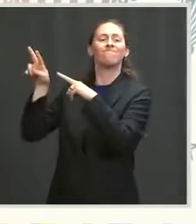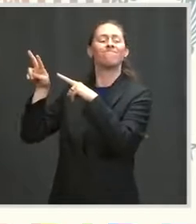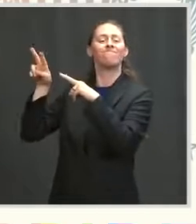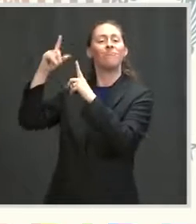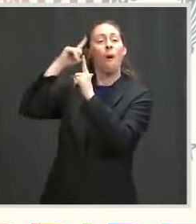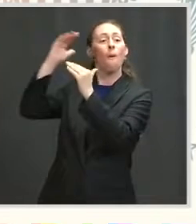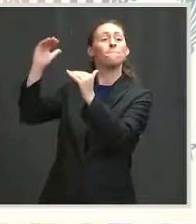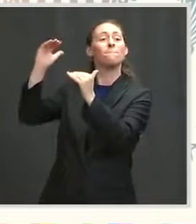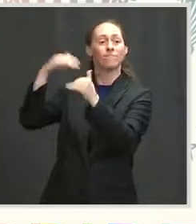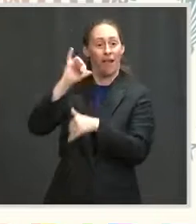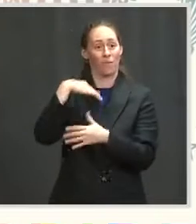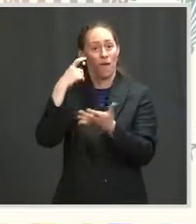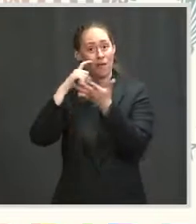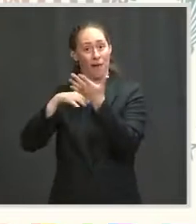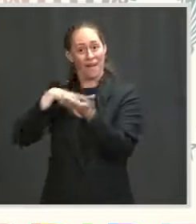Chasten.